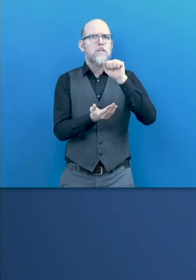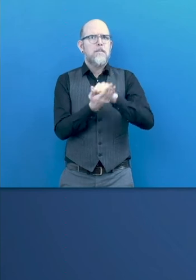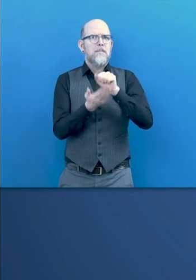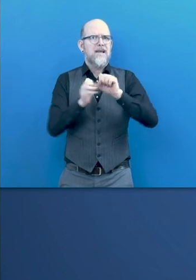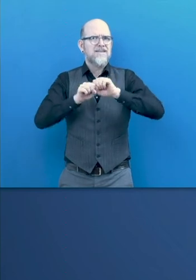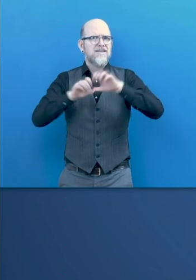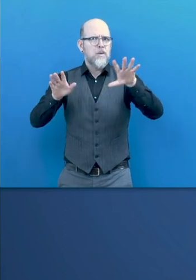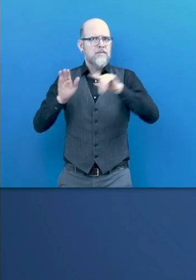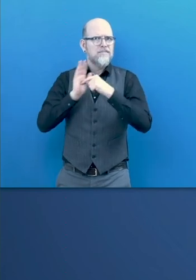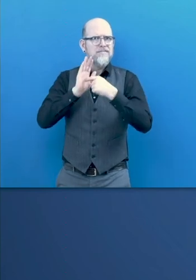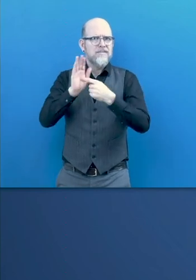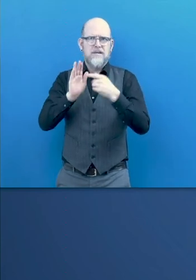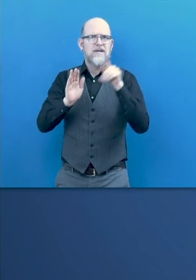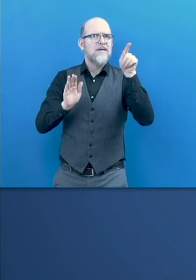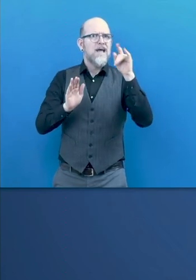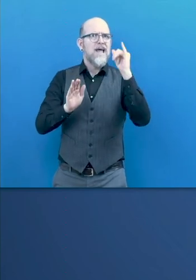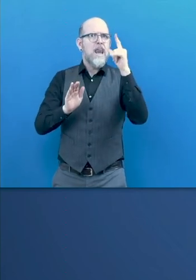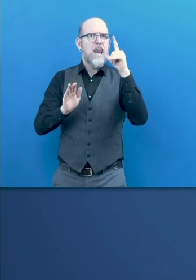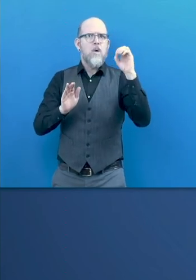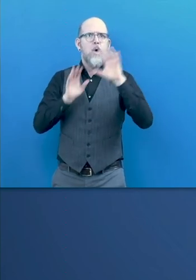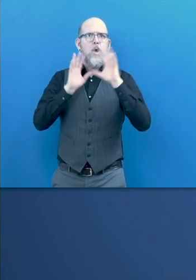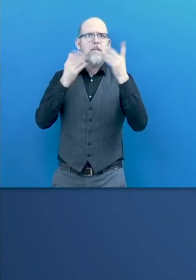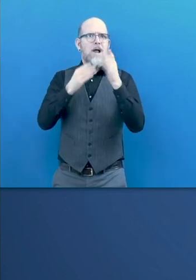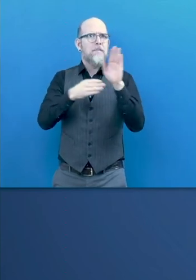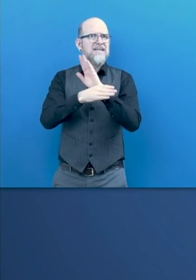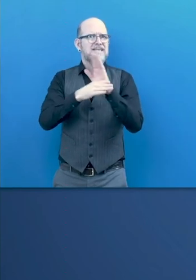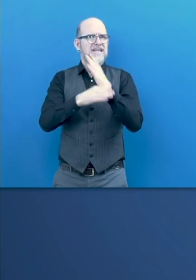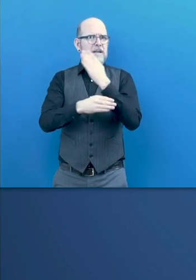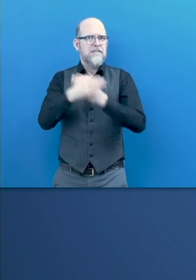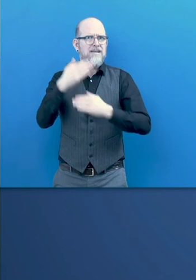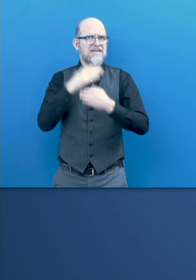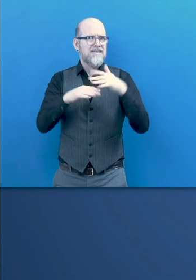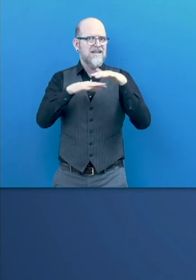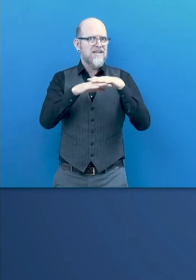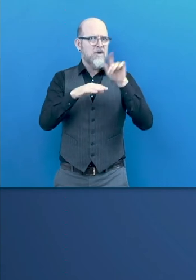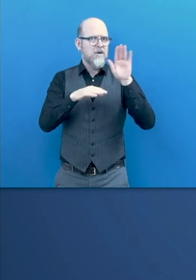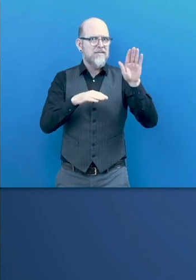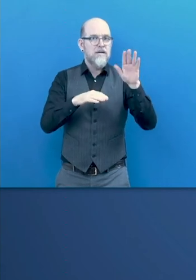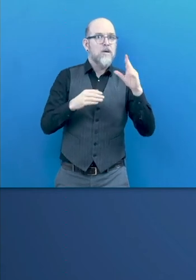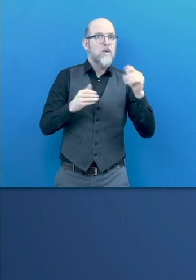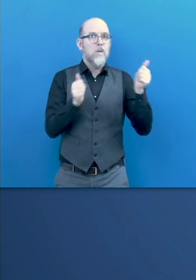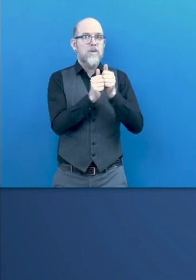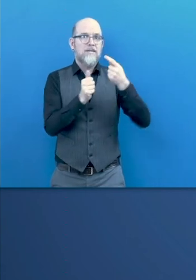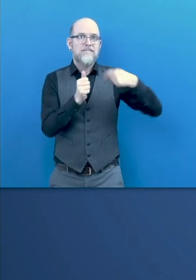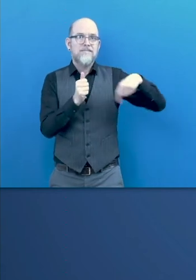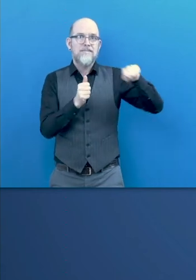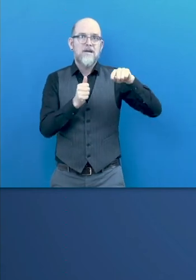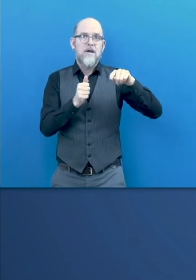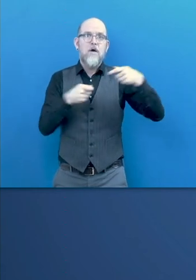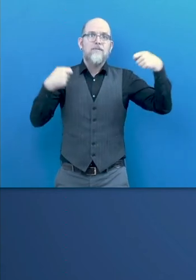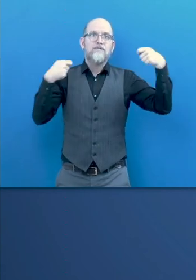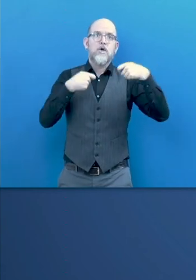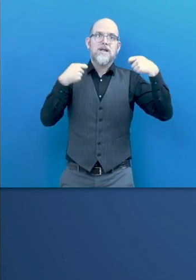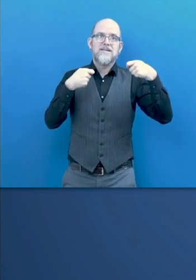of the ILO Global Business and Disability Network in partnership with Fundación ONCE and the EU-funded